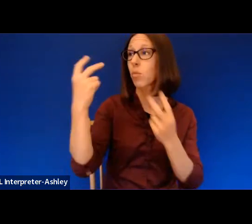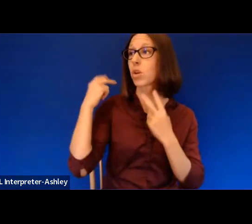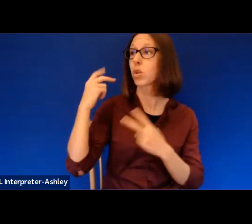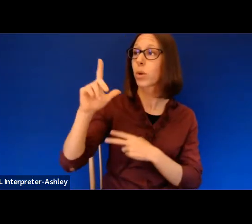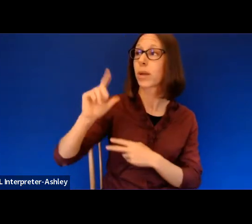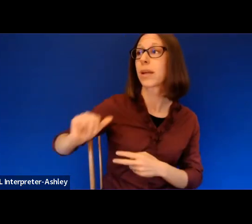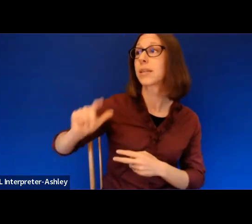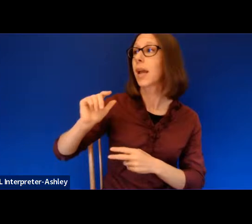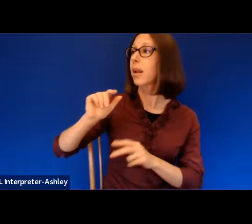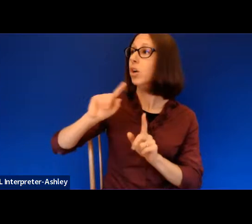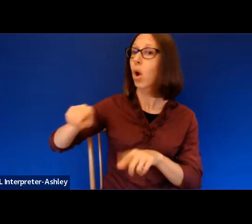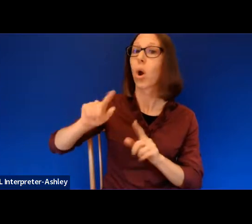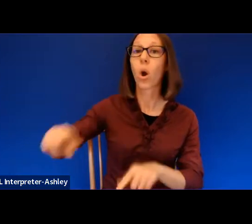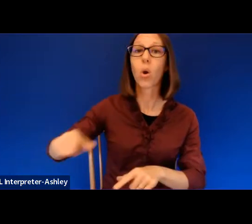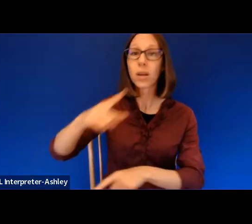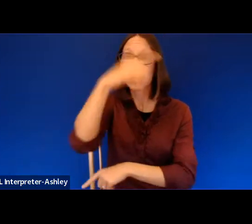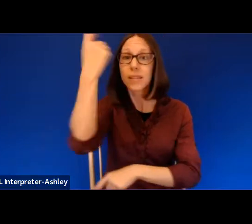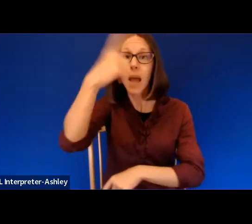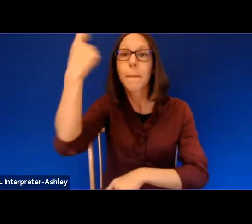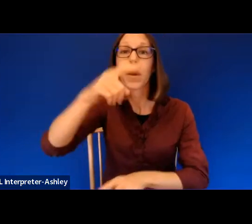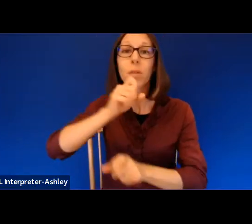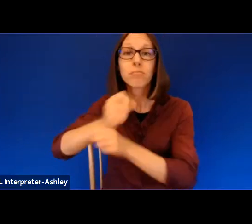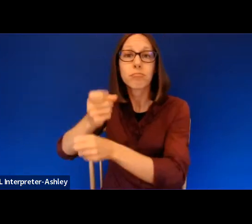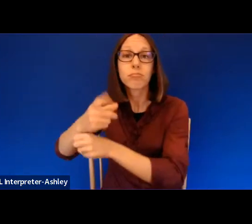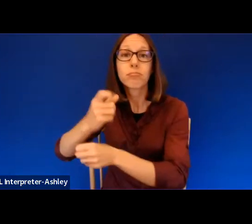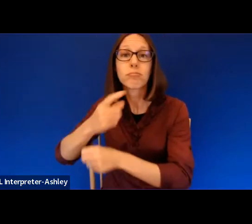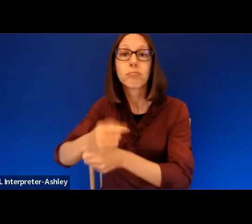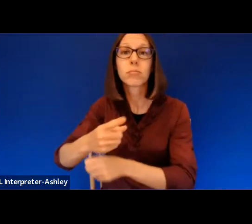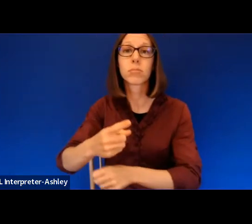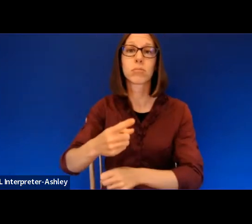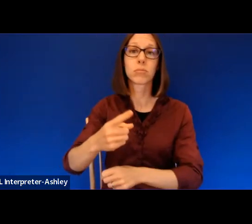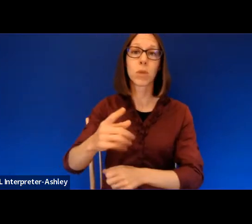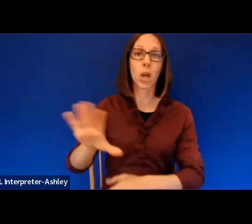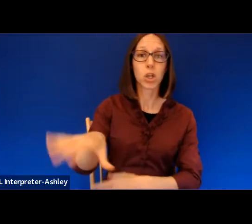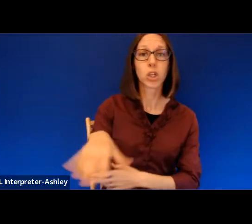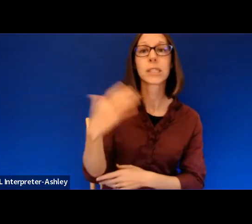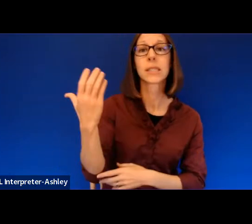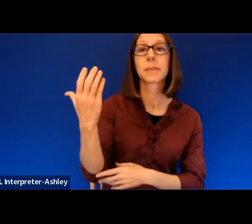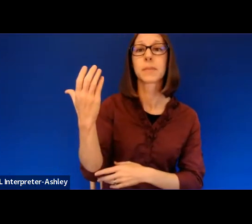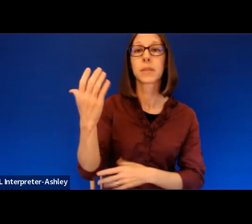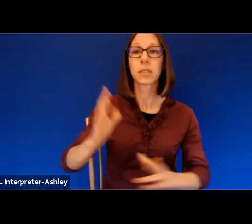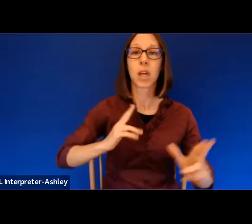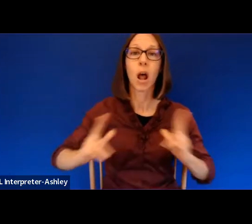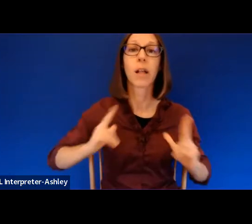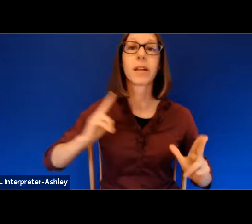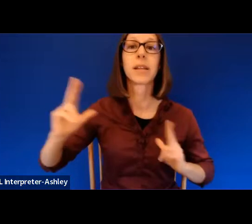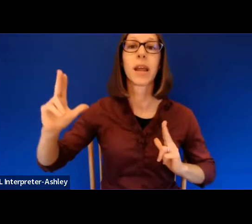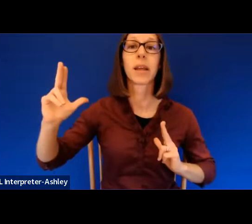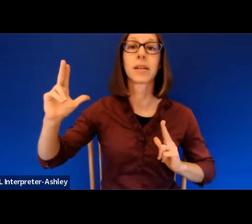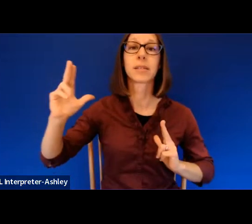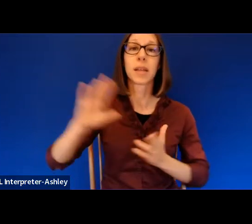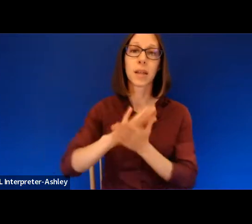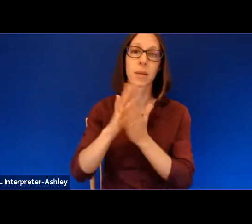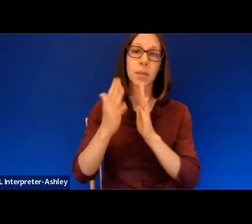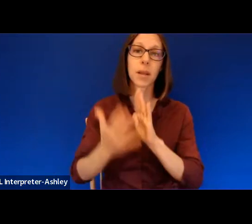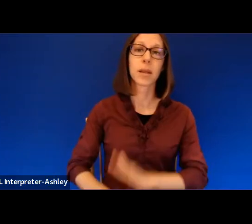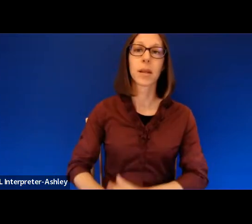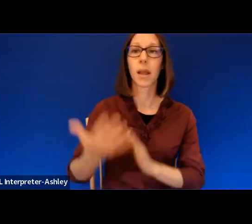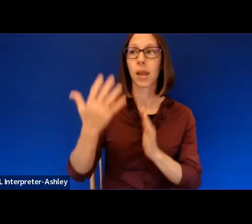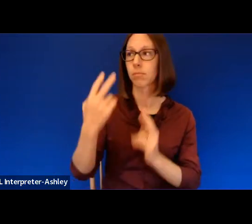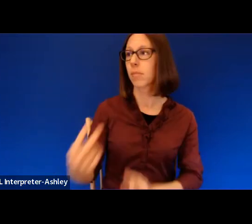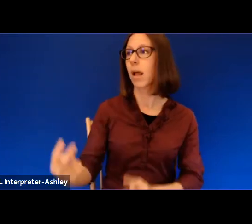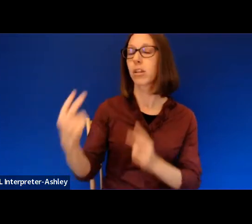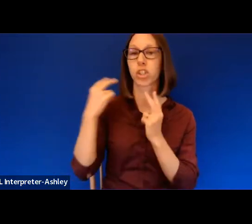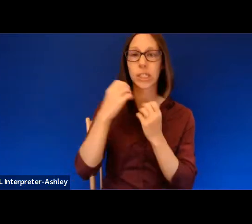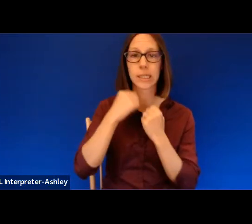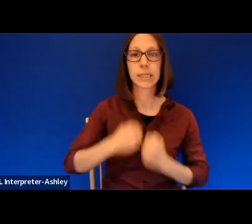and for Christmas and holidays suddenly became elegies without a word changing. And I wrote some elegies in Dear